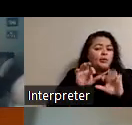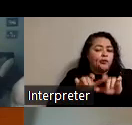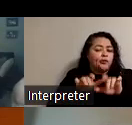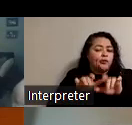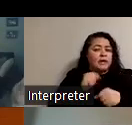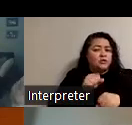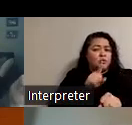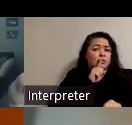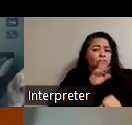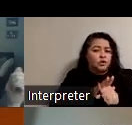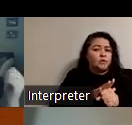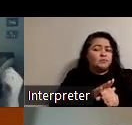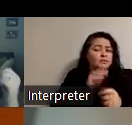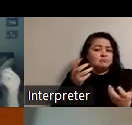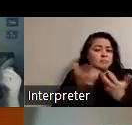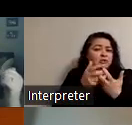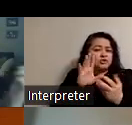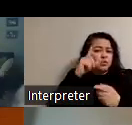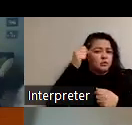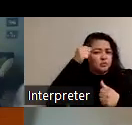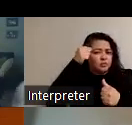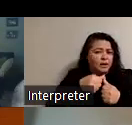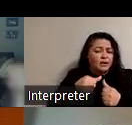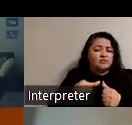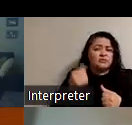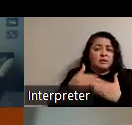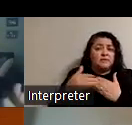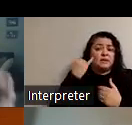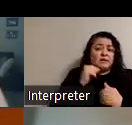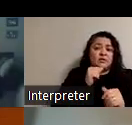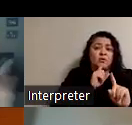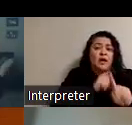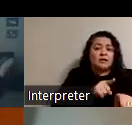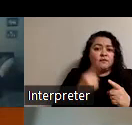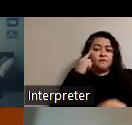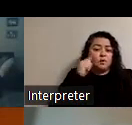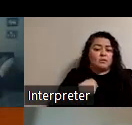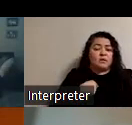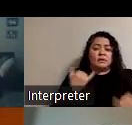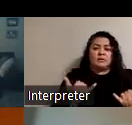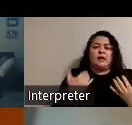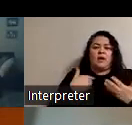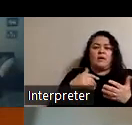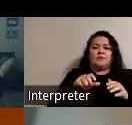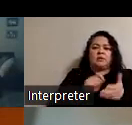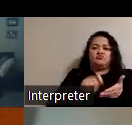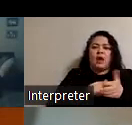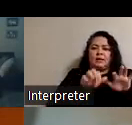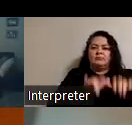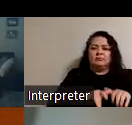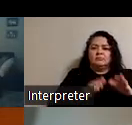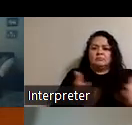that this matches your recollection and even if they don't answer to me that's like all right now we have it in writing and um